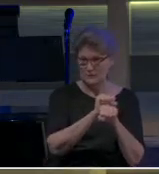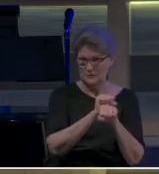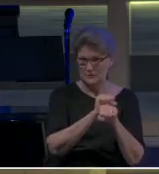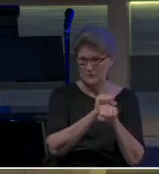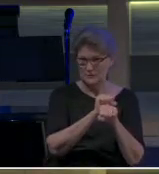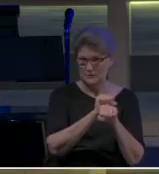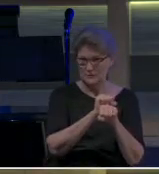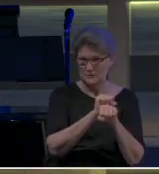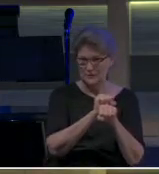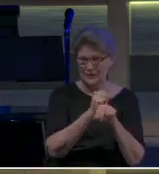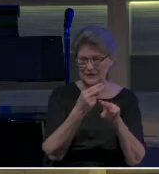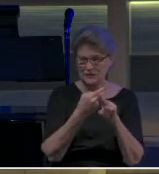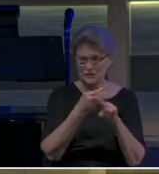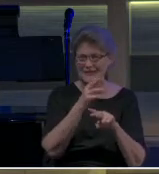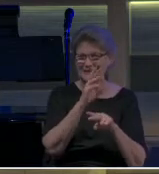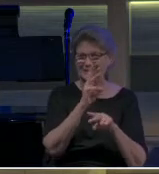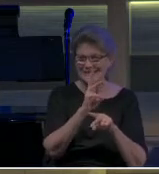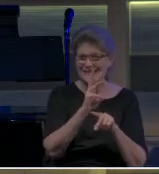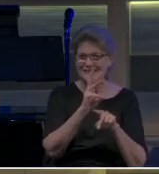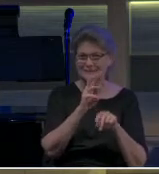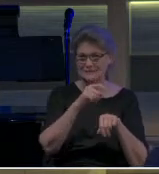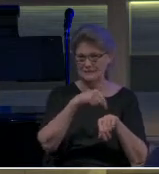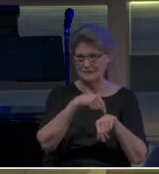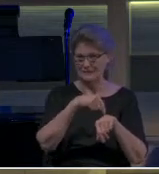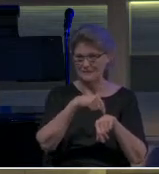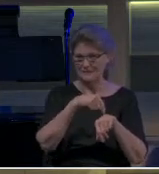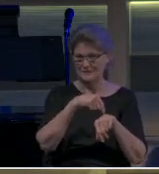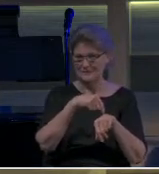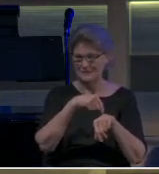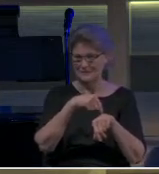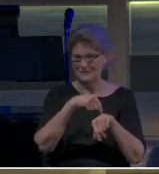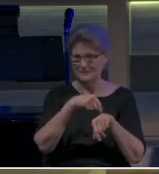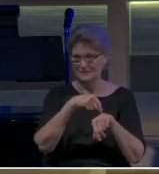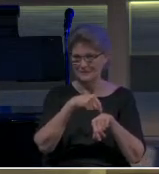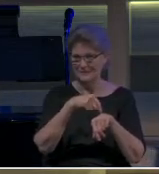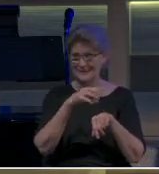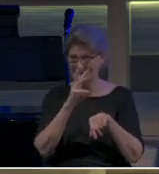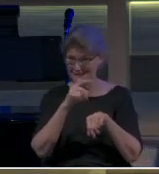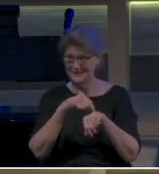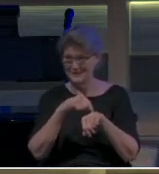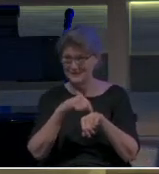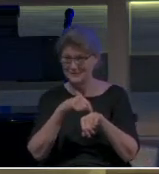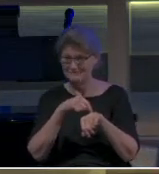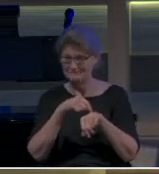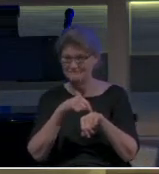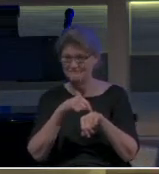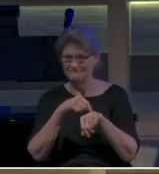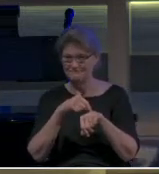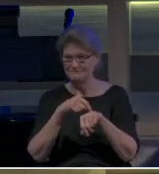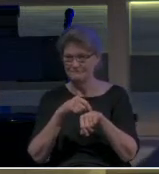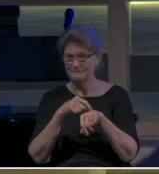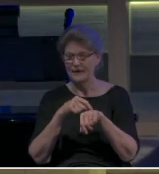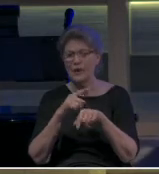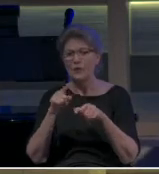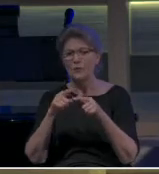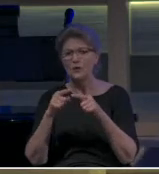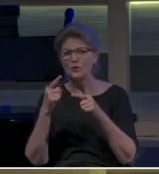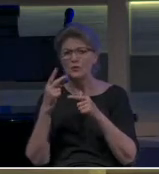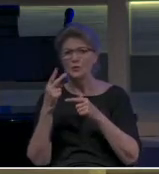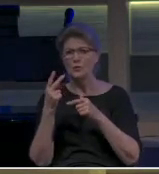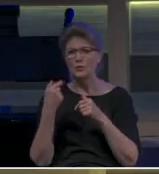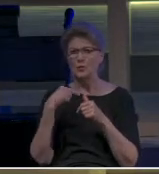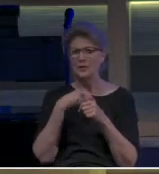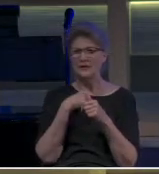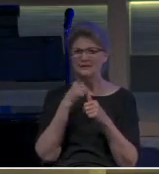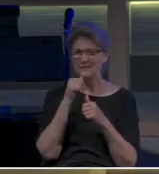is used six different times in the text. Six different times in the text. And you know when we just don't like